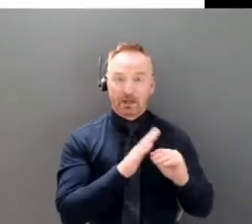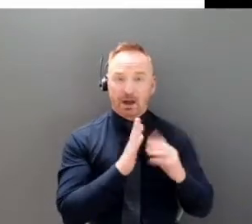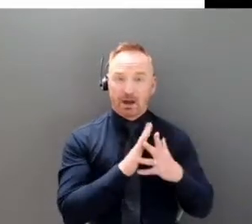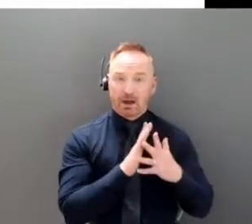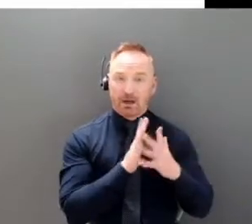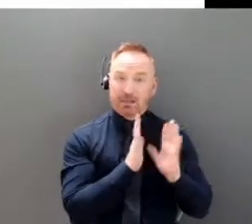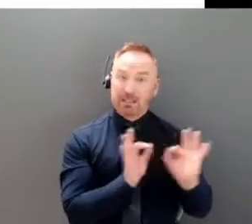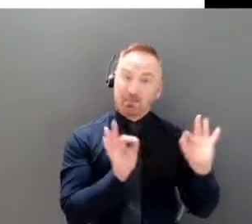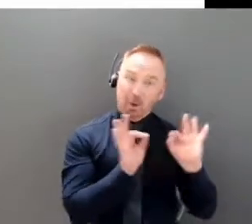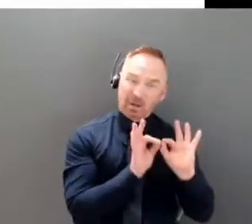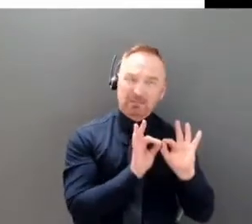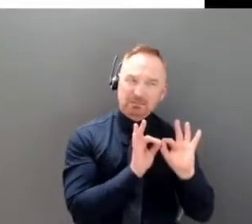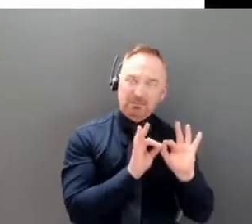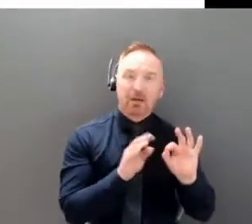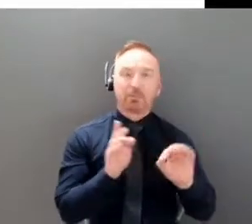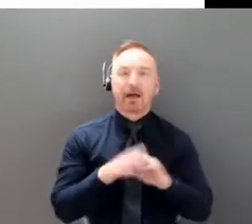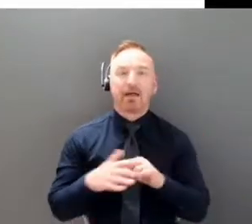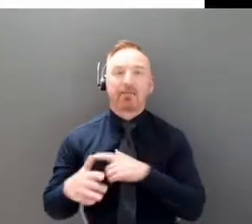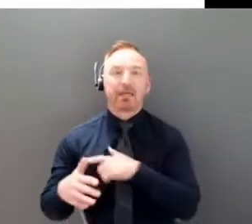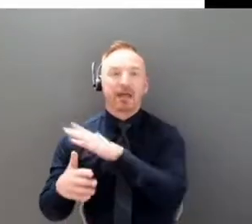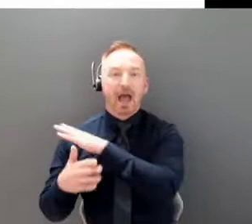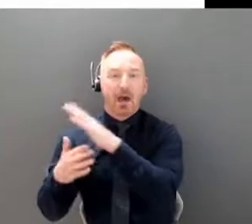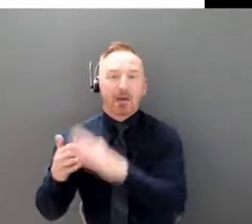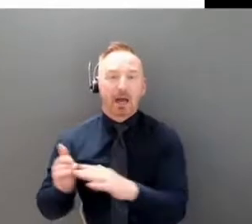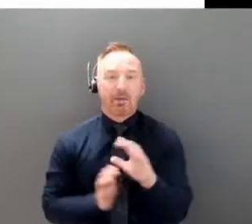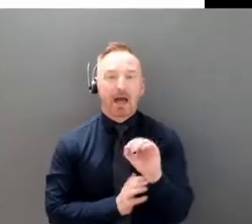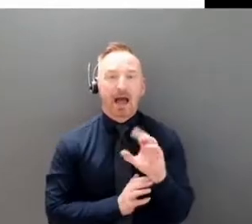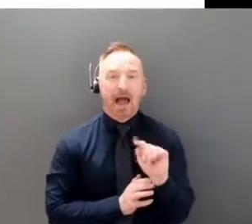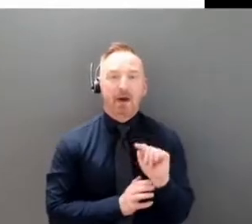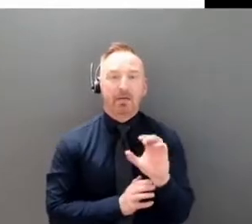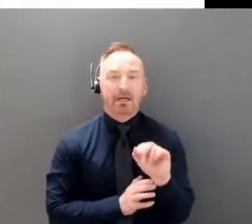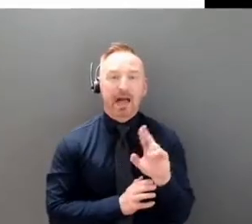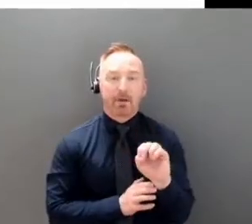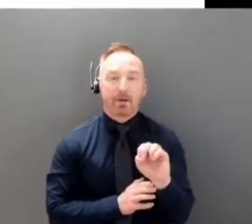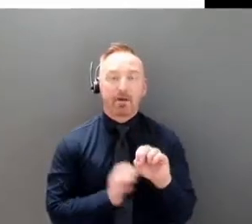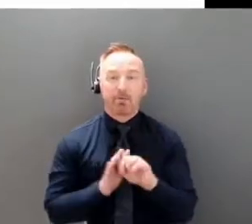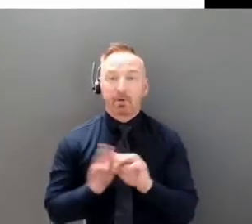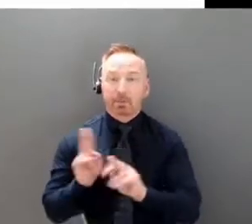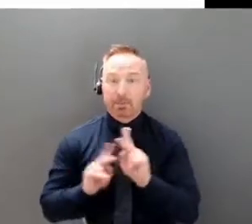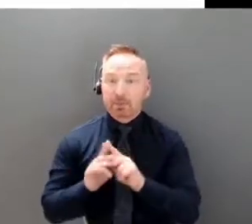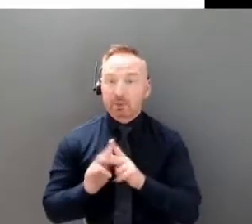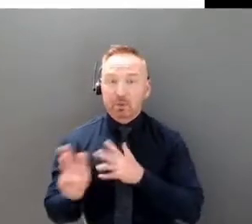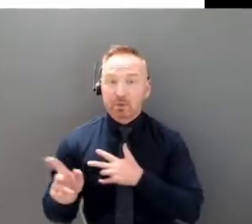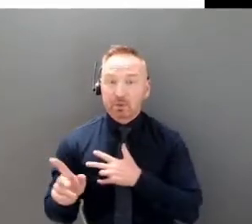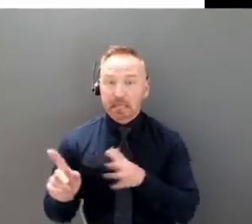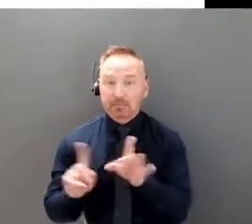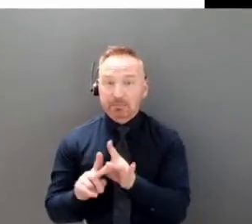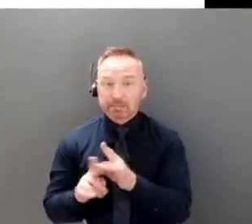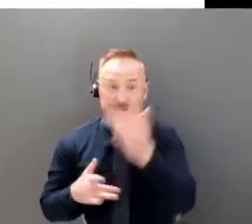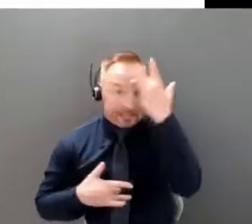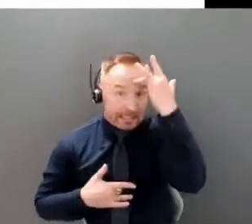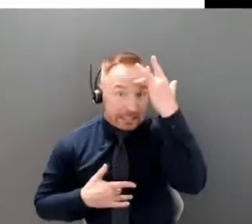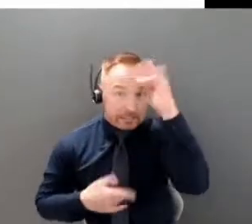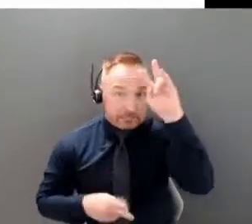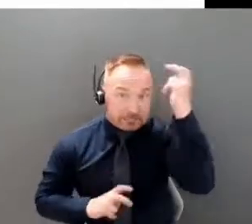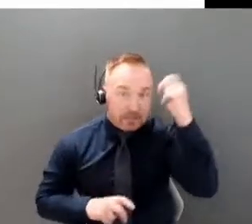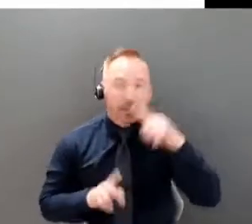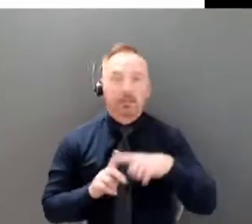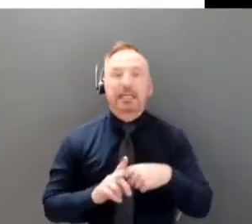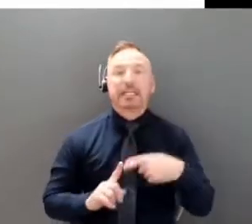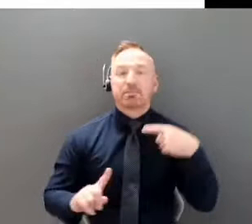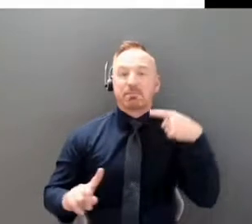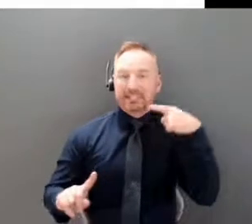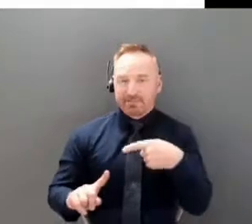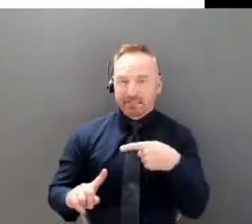start to see with those people who get sick particularly the older unvaccinated